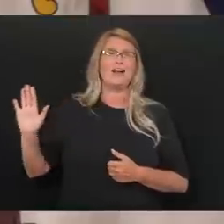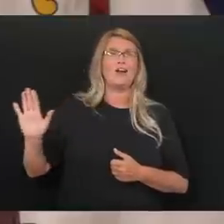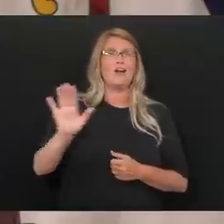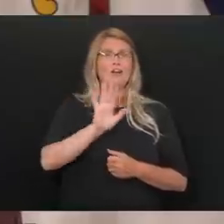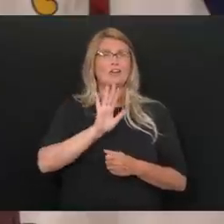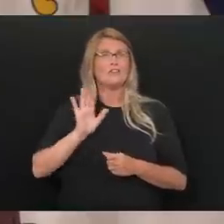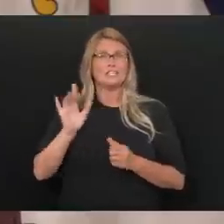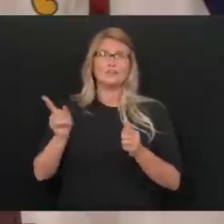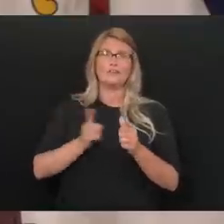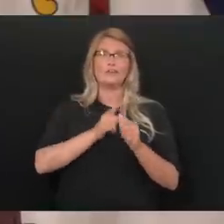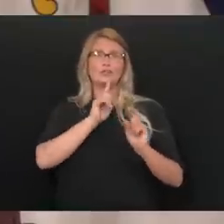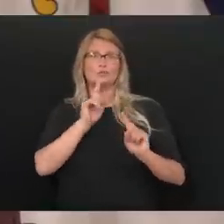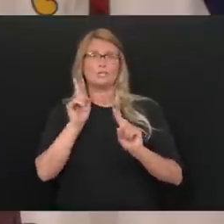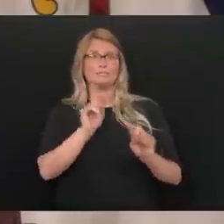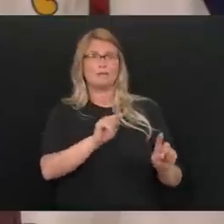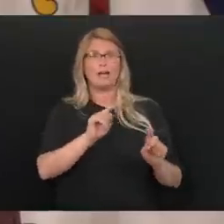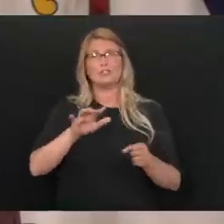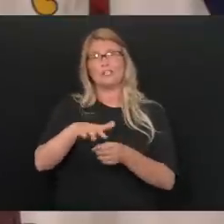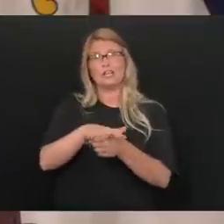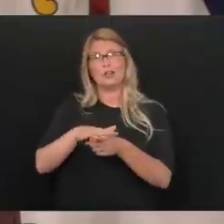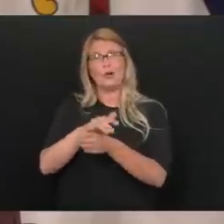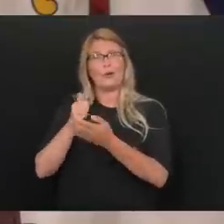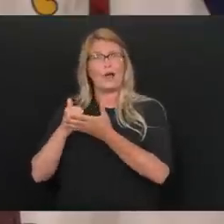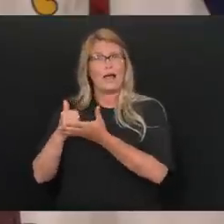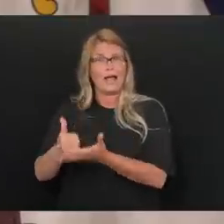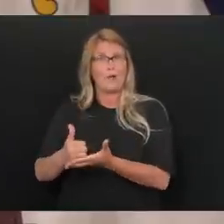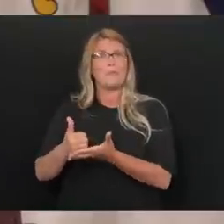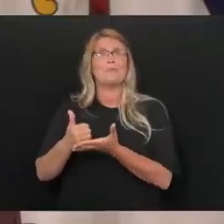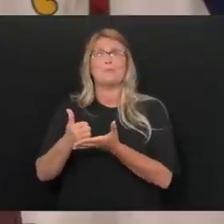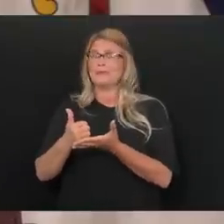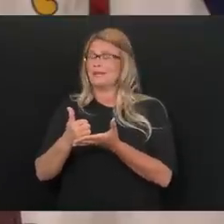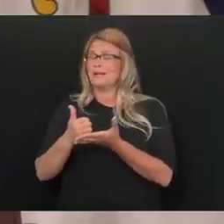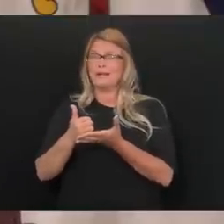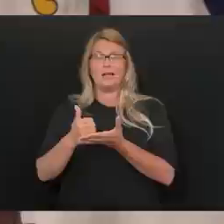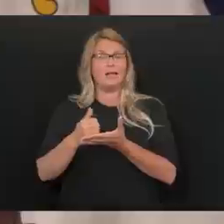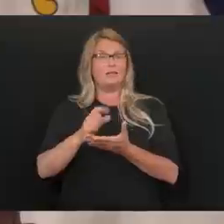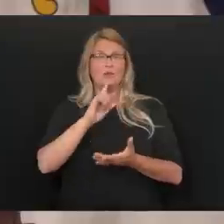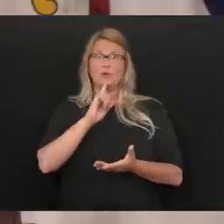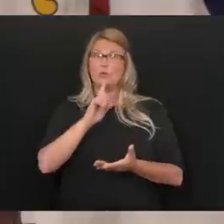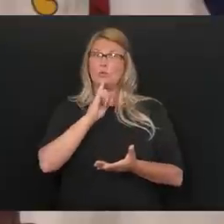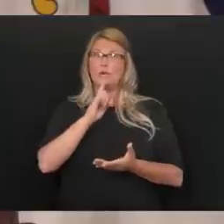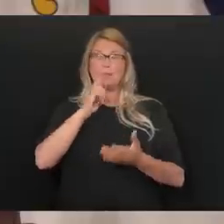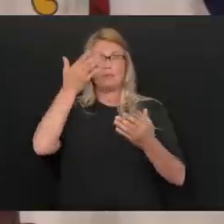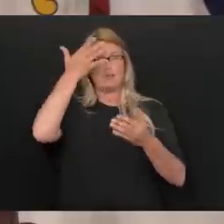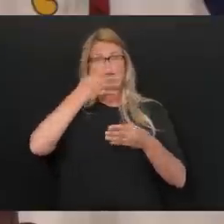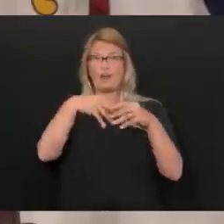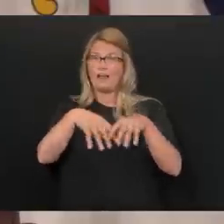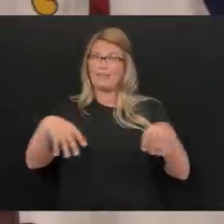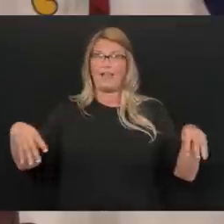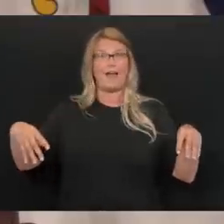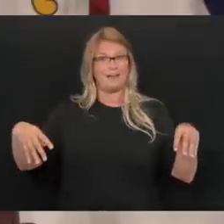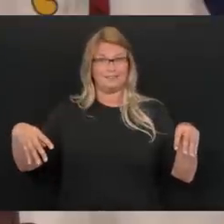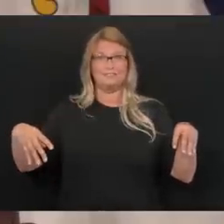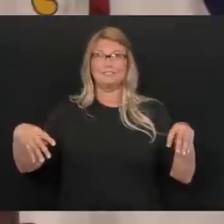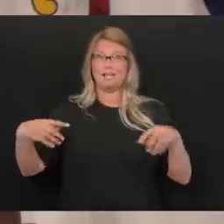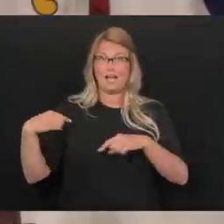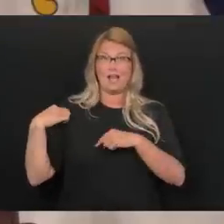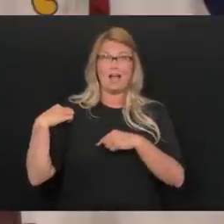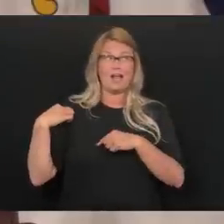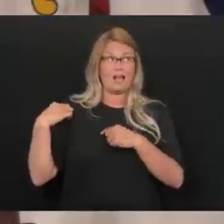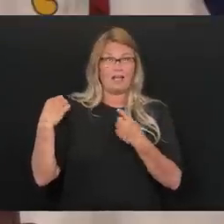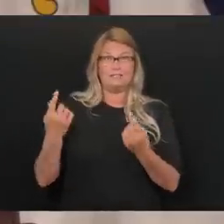those first responders and all the people that have really, really been out right on the front lines, even as far